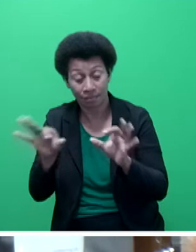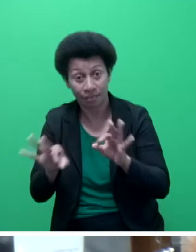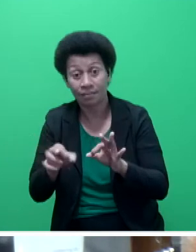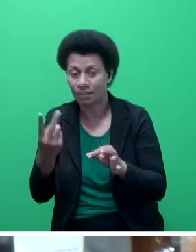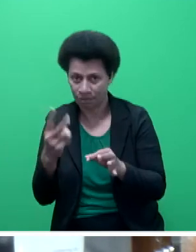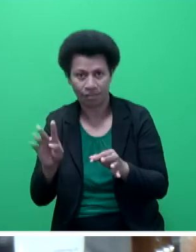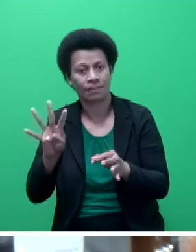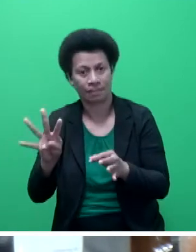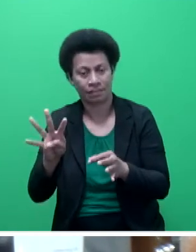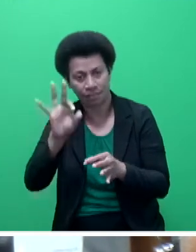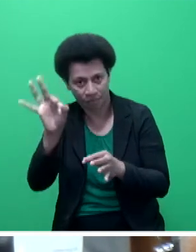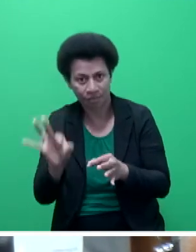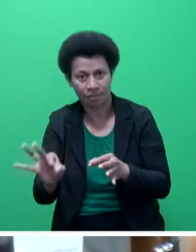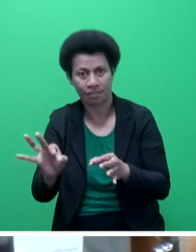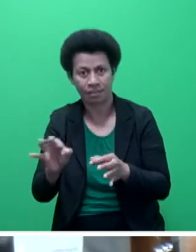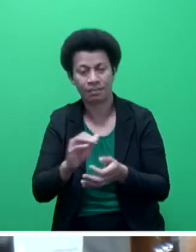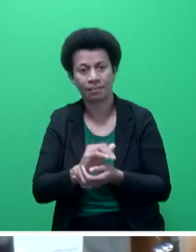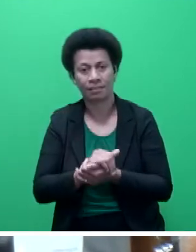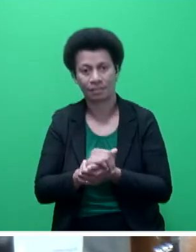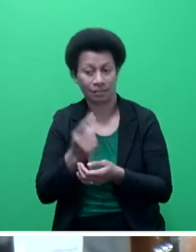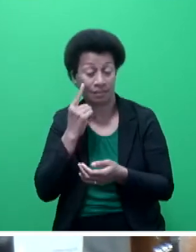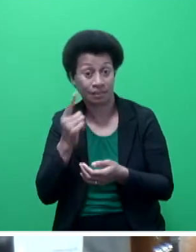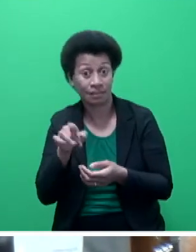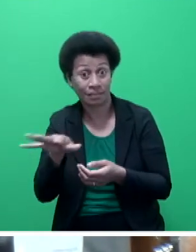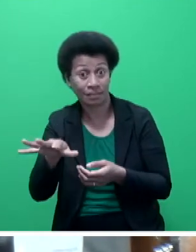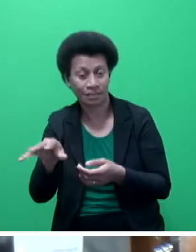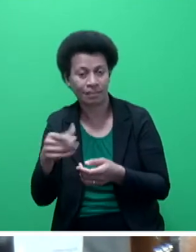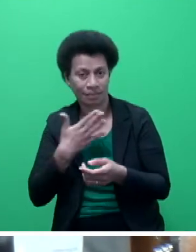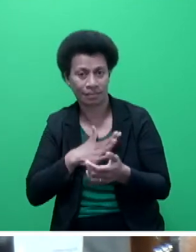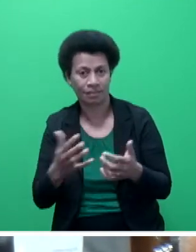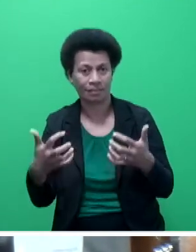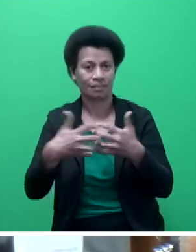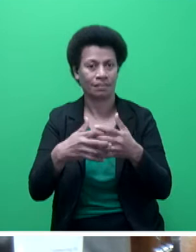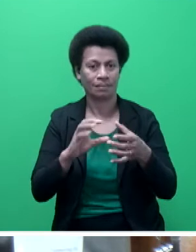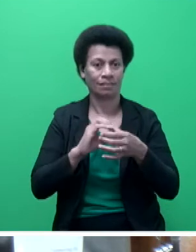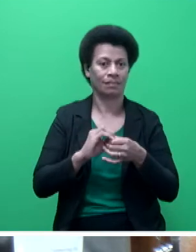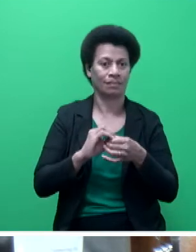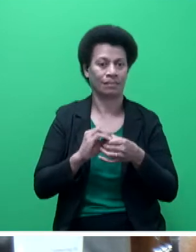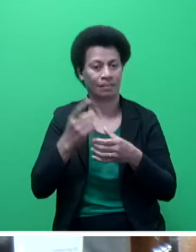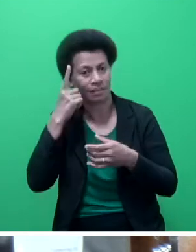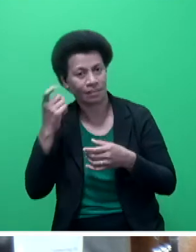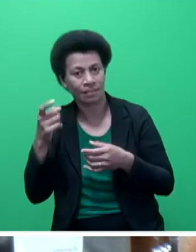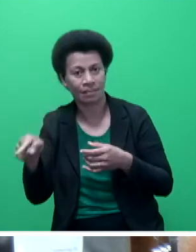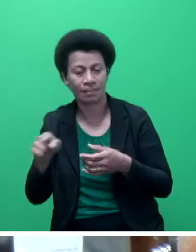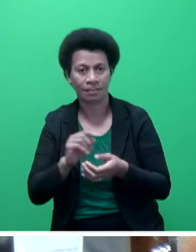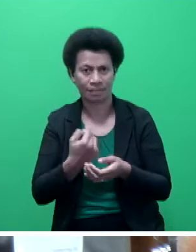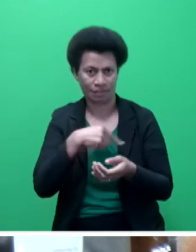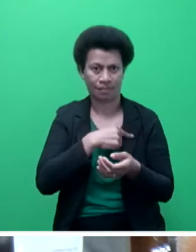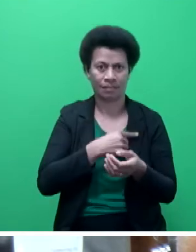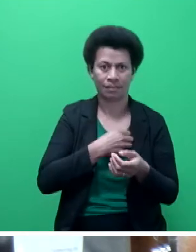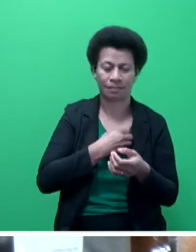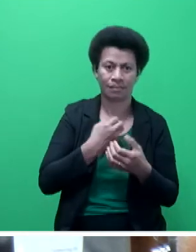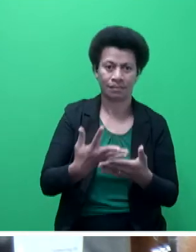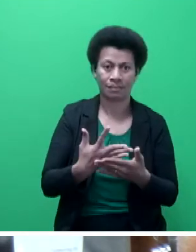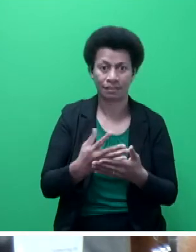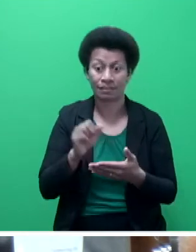-engineer, Mr Speaker, HIE's findings to suit our agenda. In fact, Mr Speaker, sir, we were just as surprised as anyone else. I mean, although